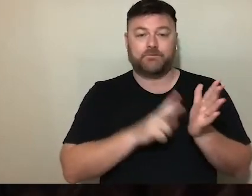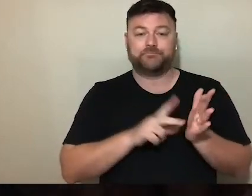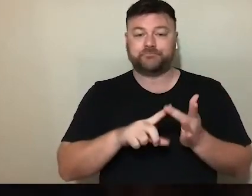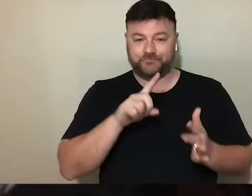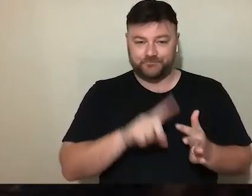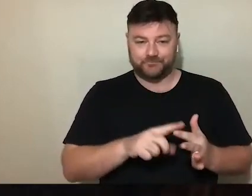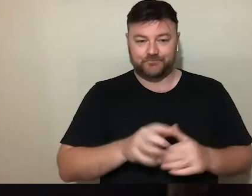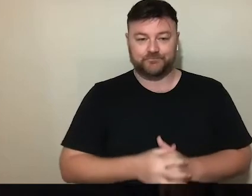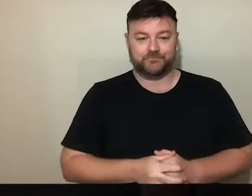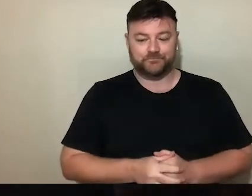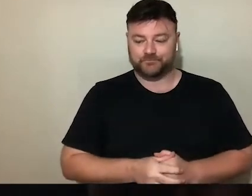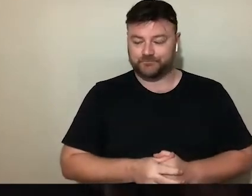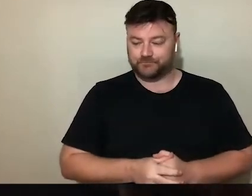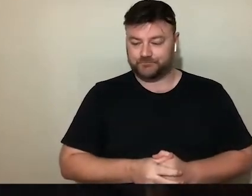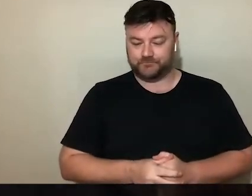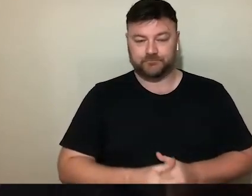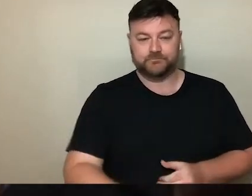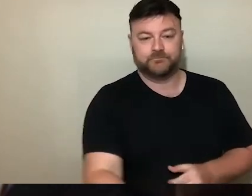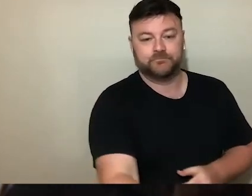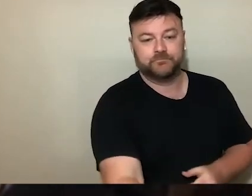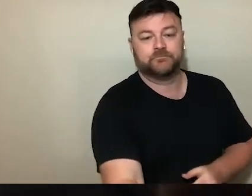fix this up.